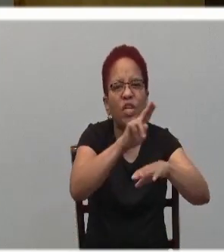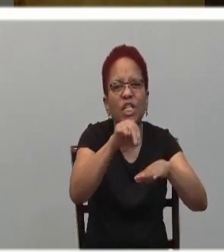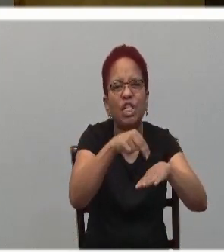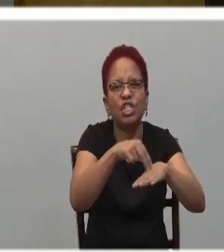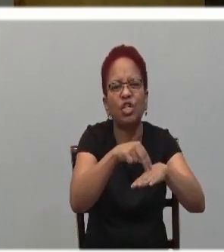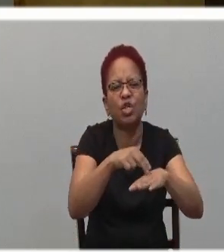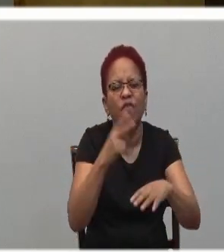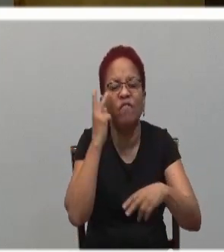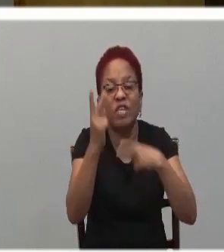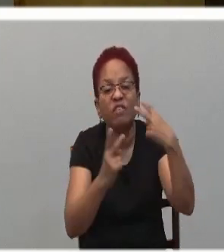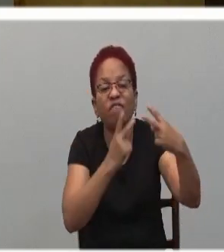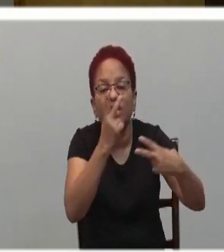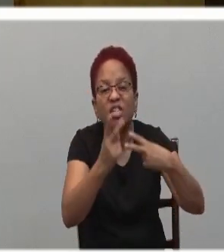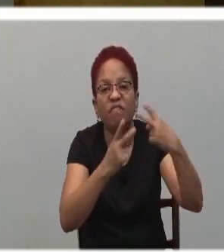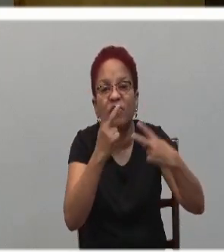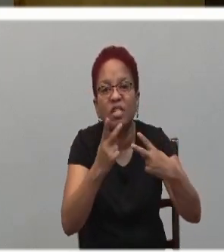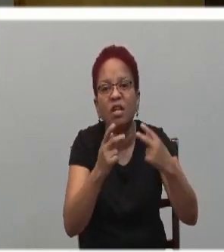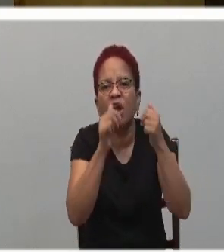those who are powerless.